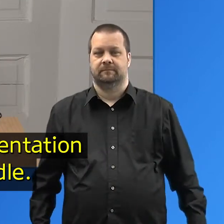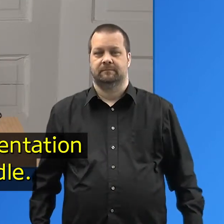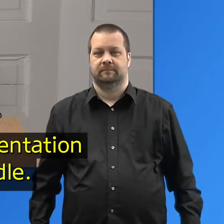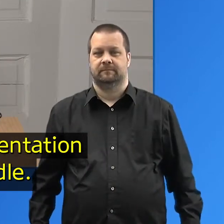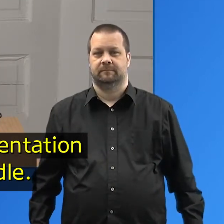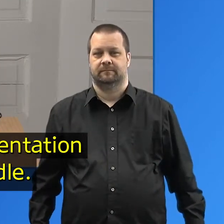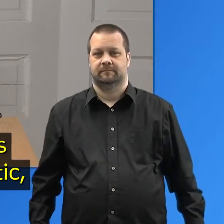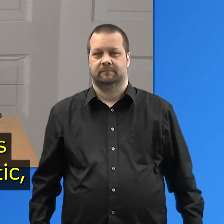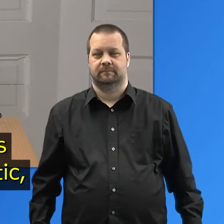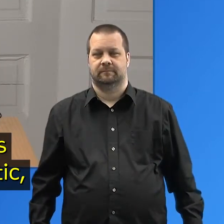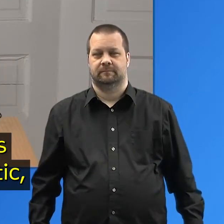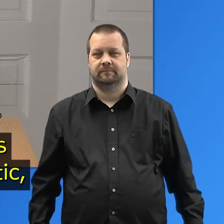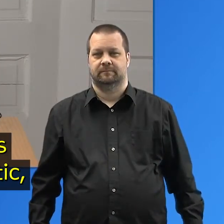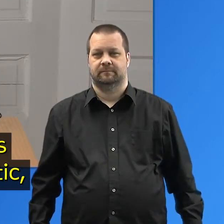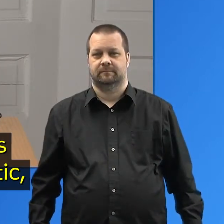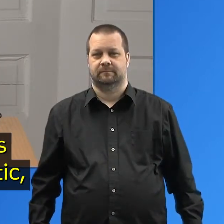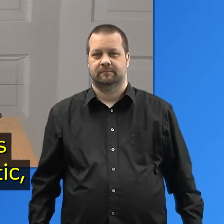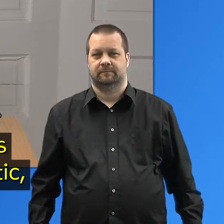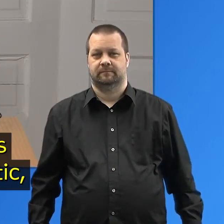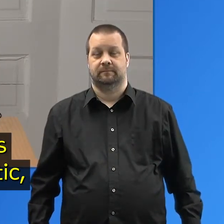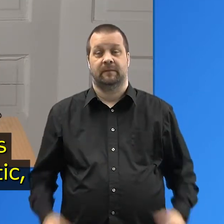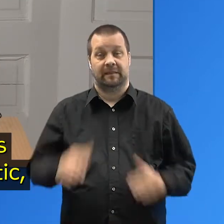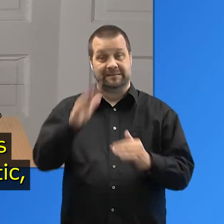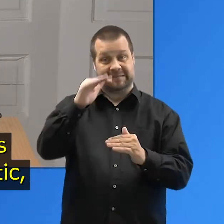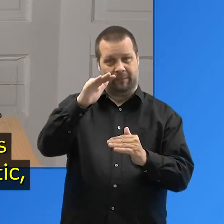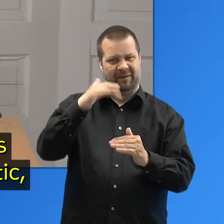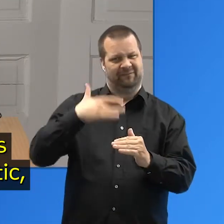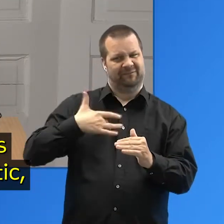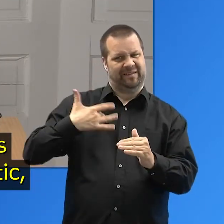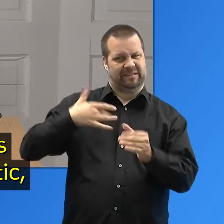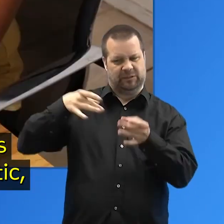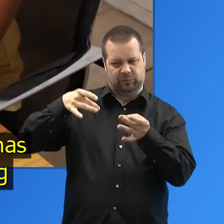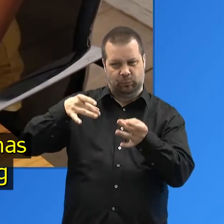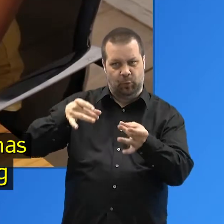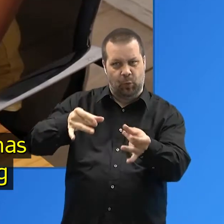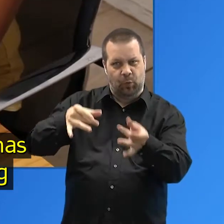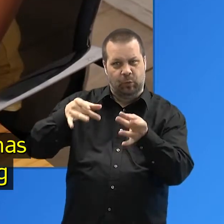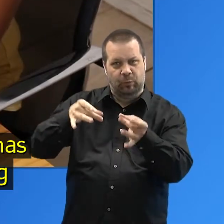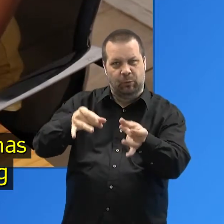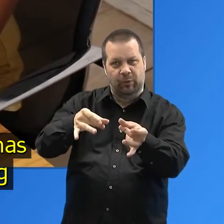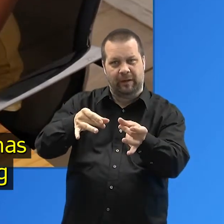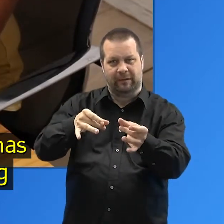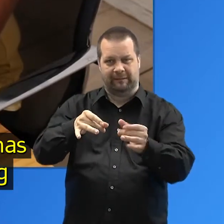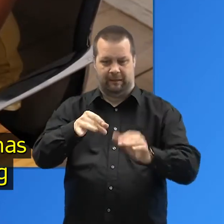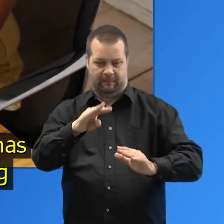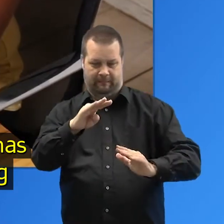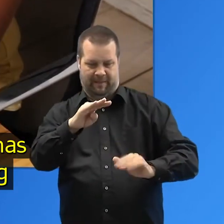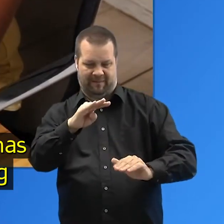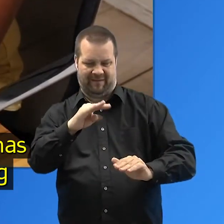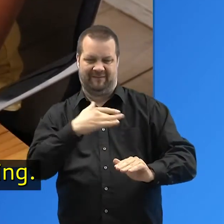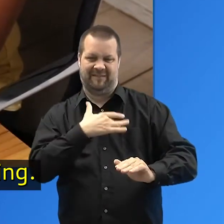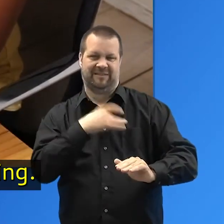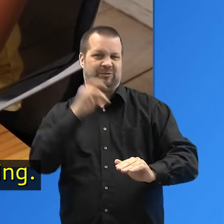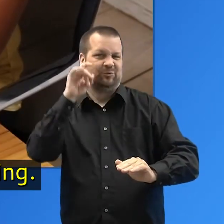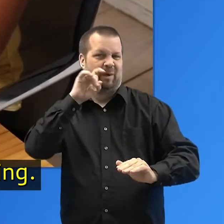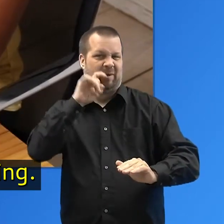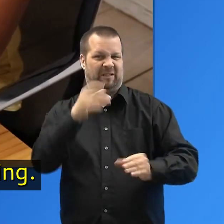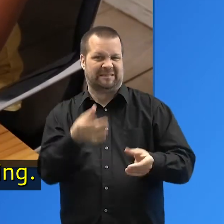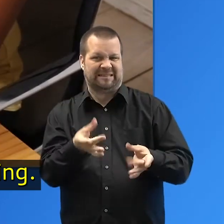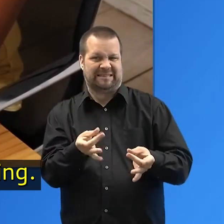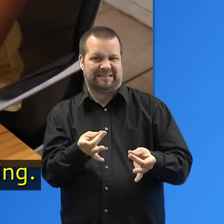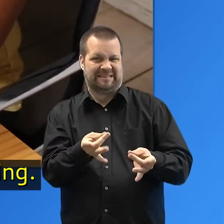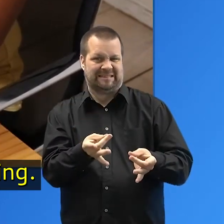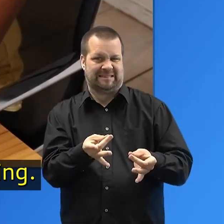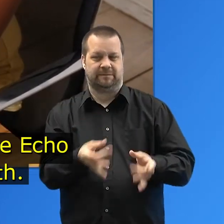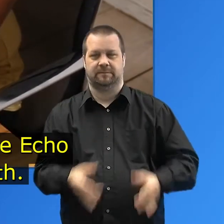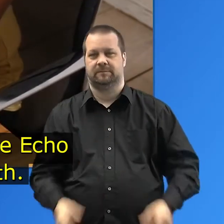in the middle. The top also feels like a smooth plastic while the bottom has a rubber covering that is grippier